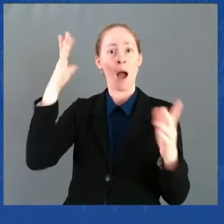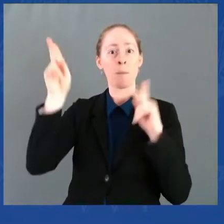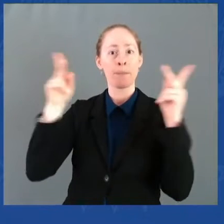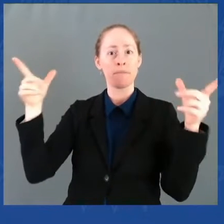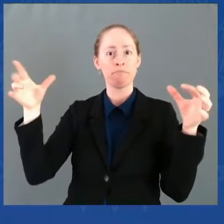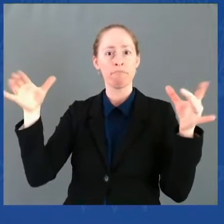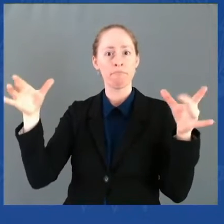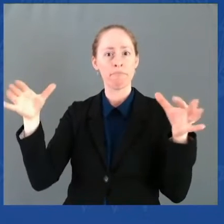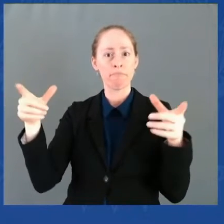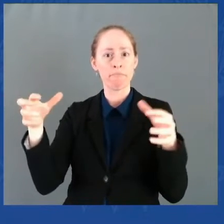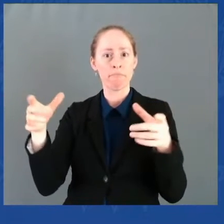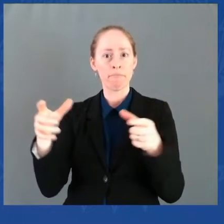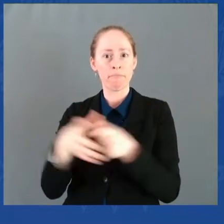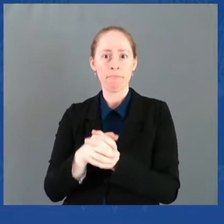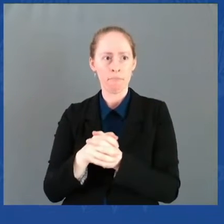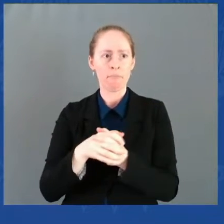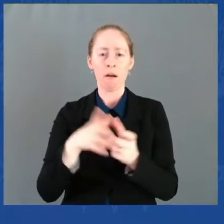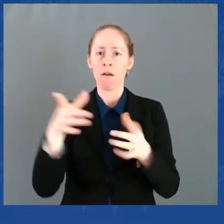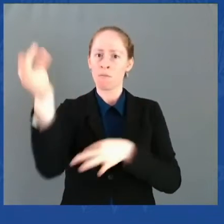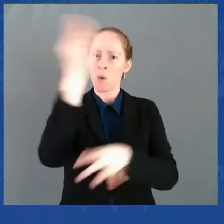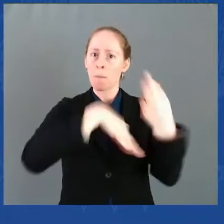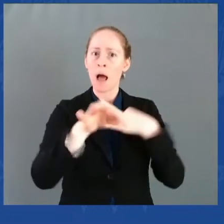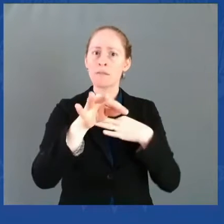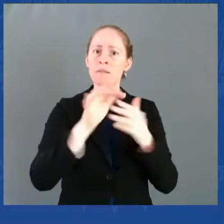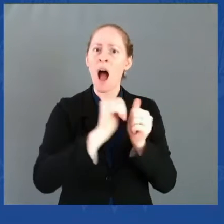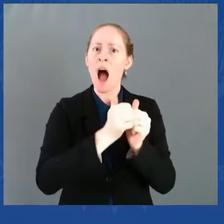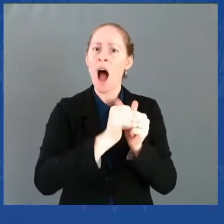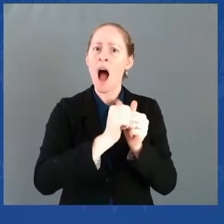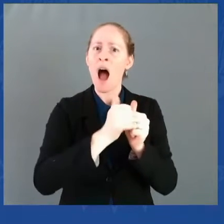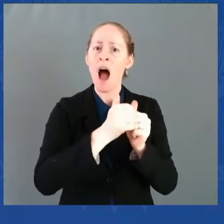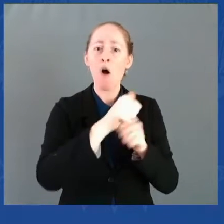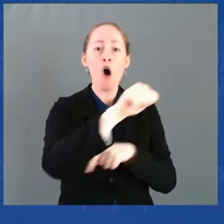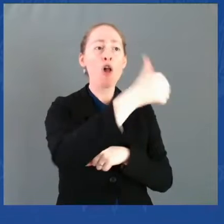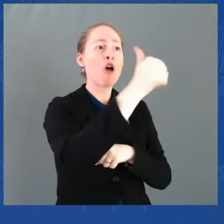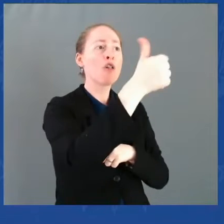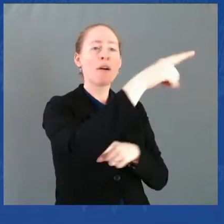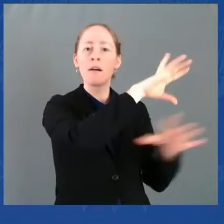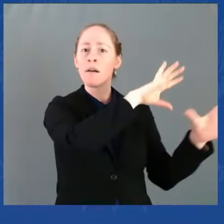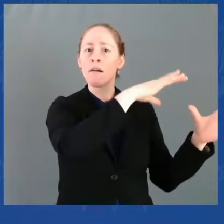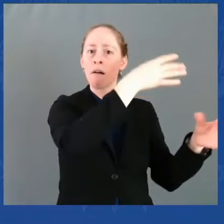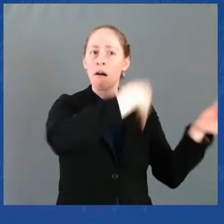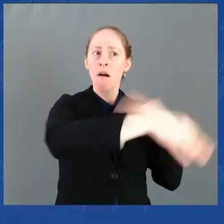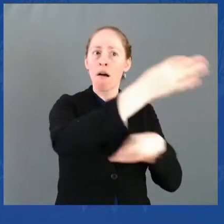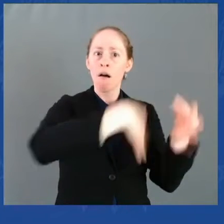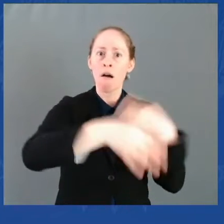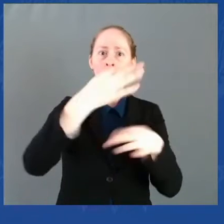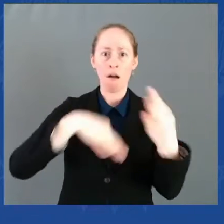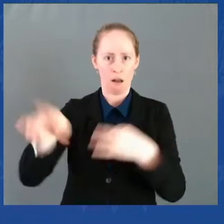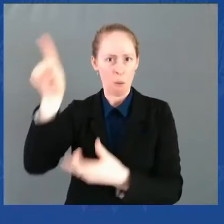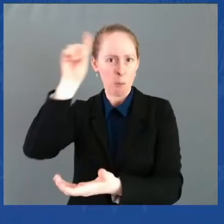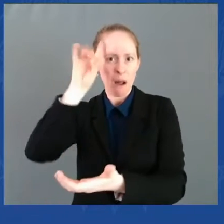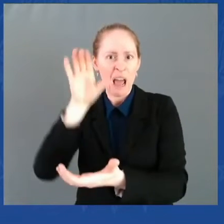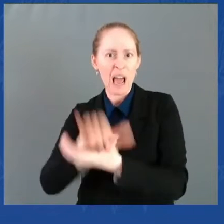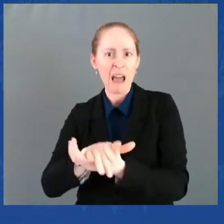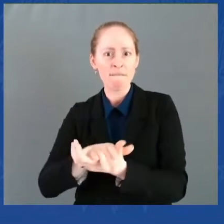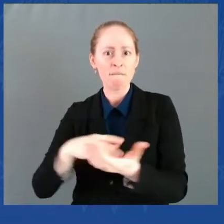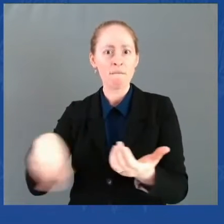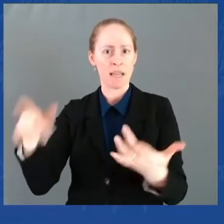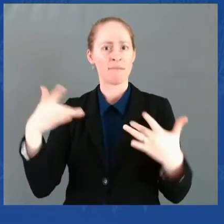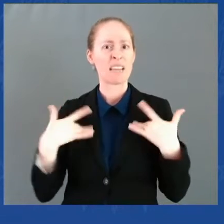that they possess and being fed lesser beings. I and all of you reject the lie.